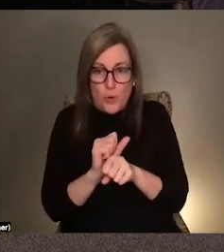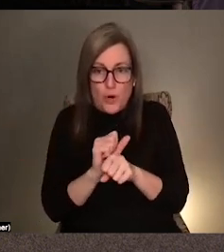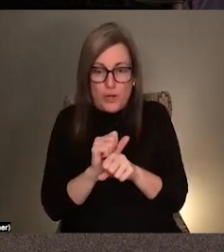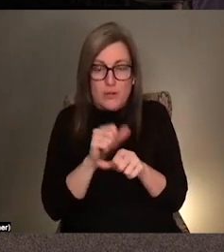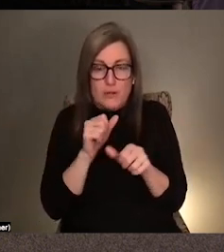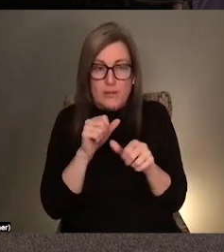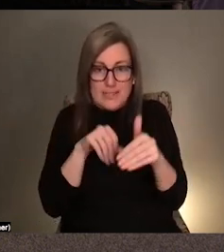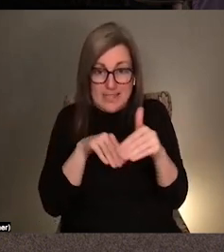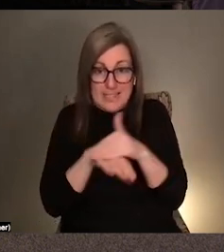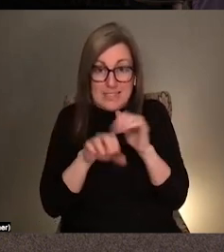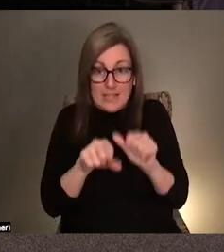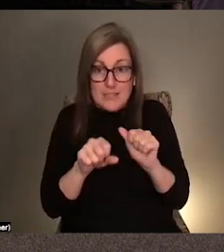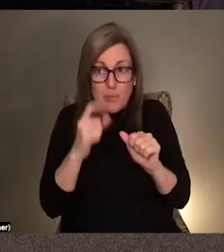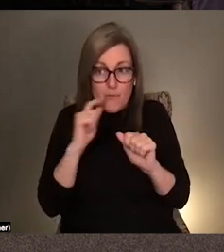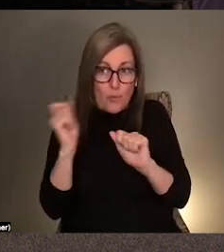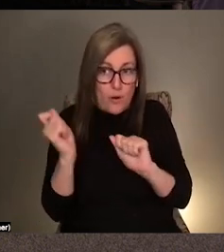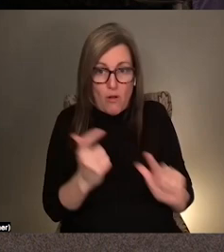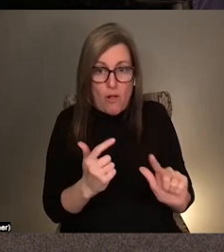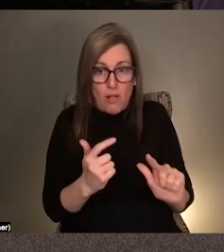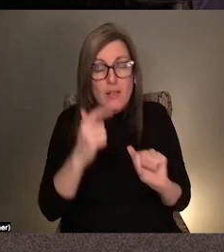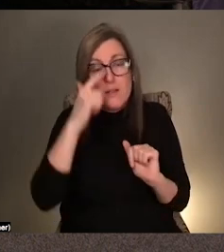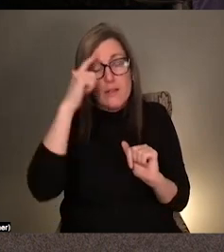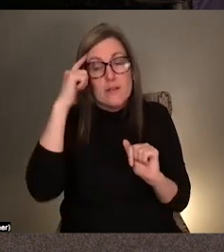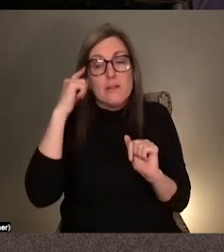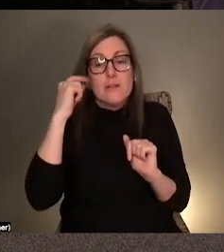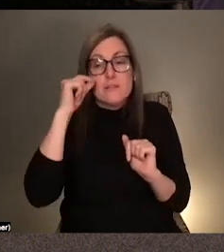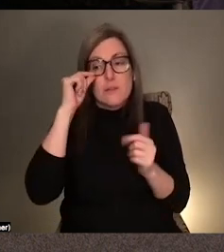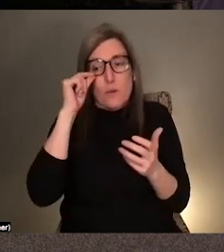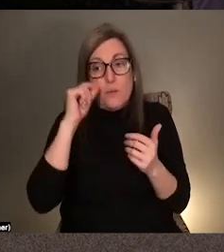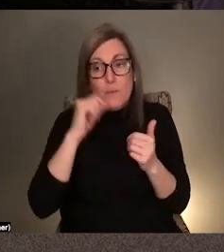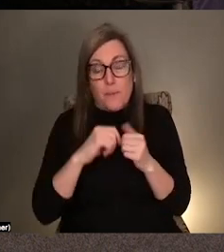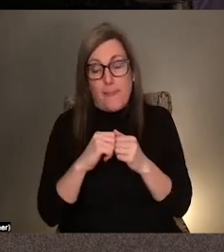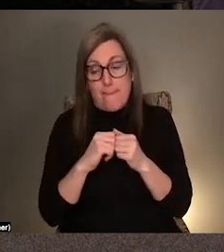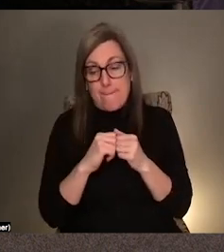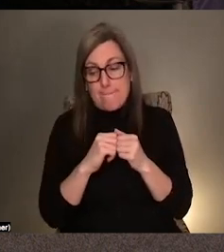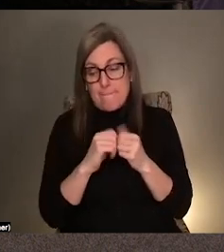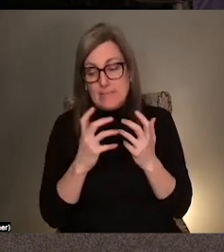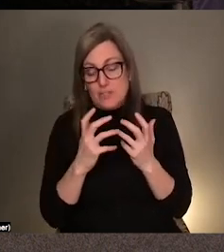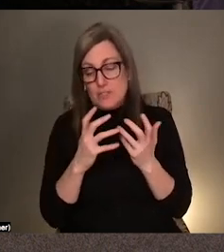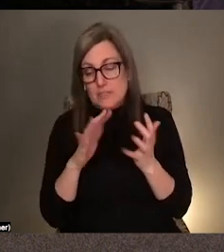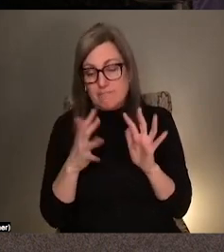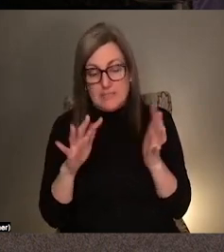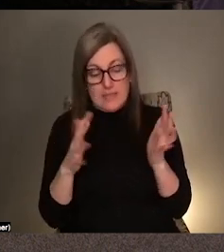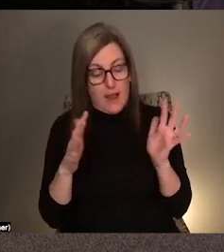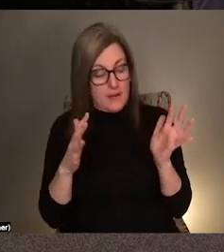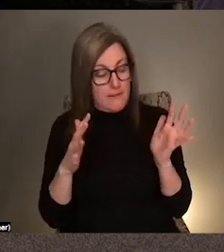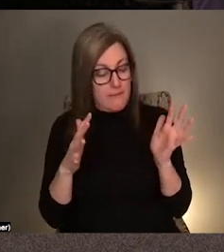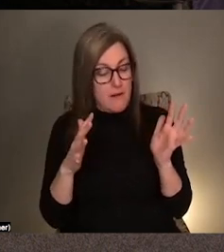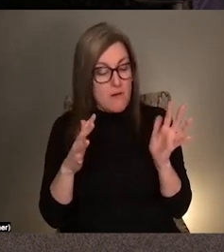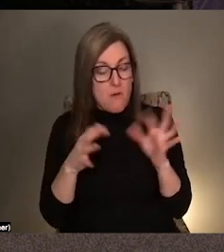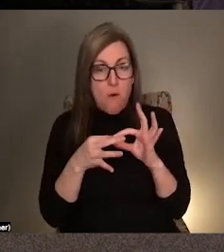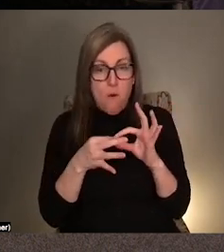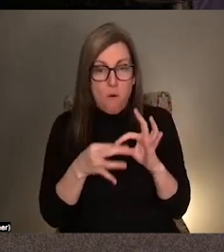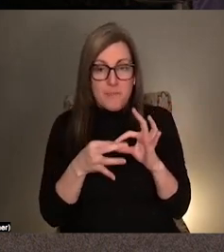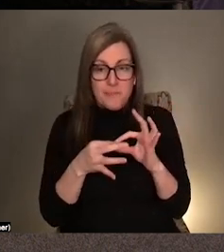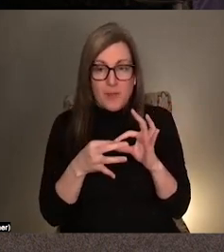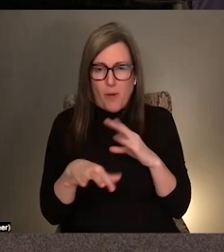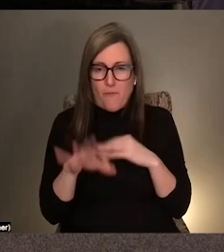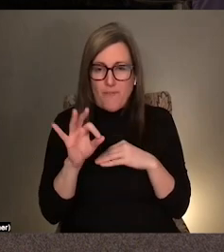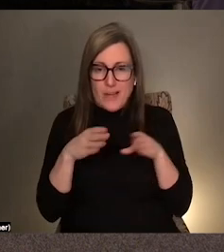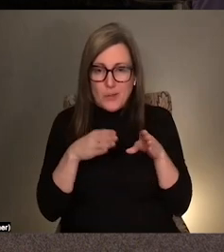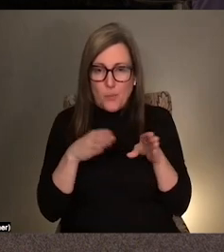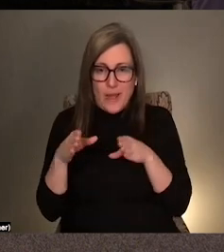um, yeah, I guess that's what I would, I would say about that is like, it's just kind of about finding ways to like be together.